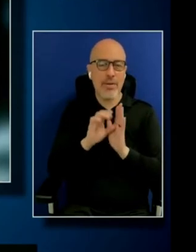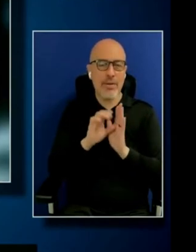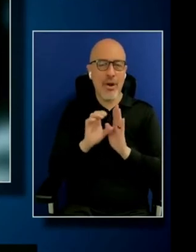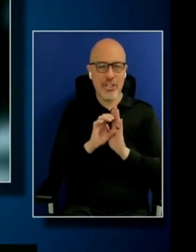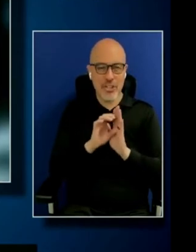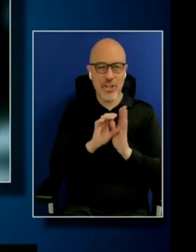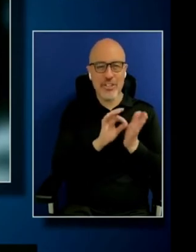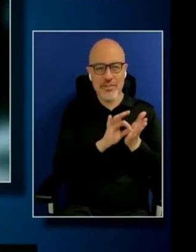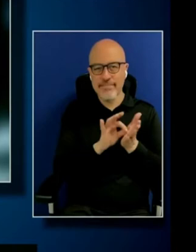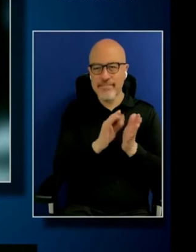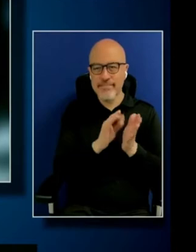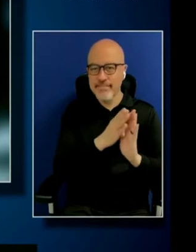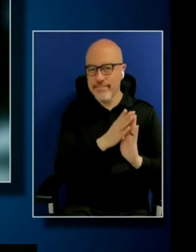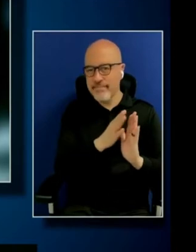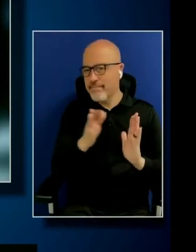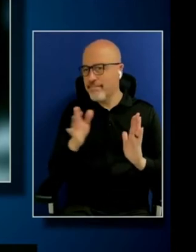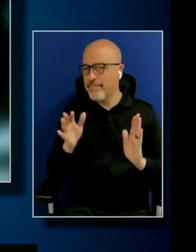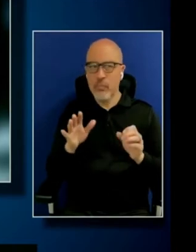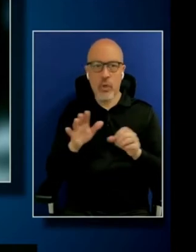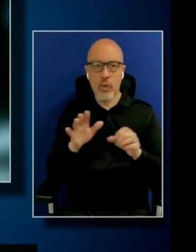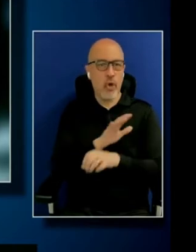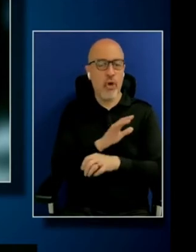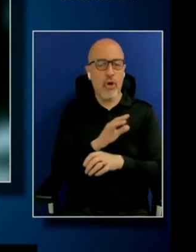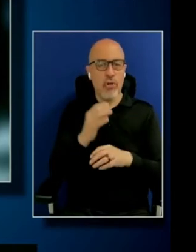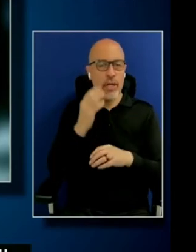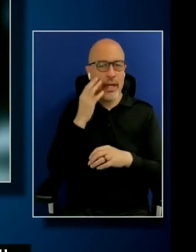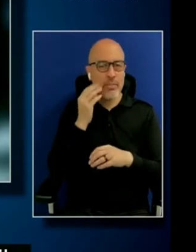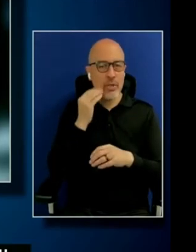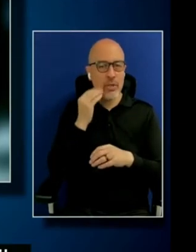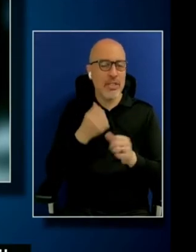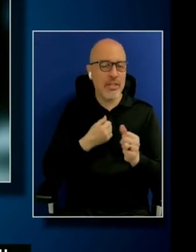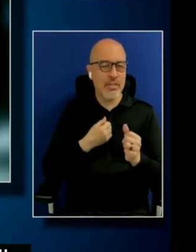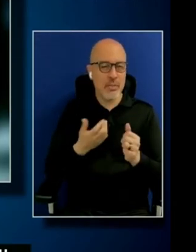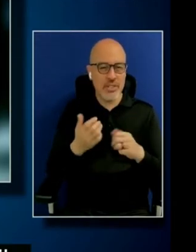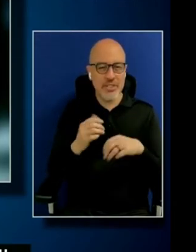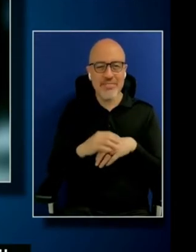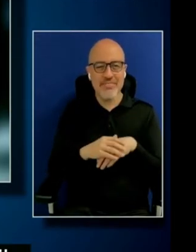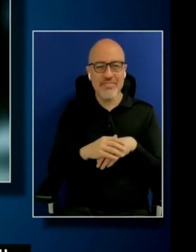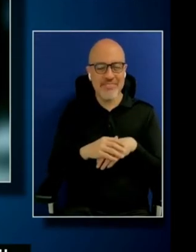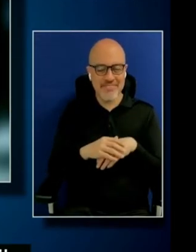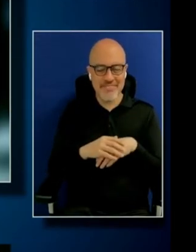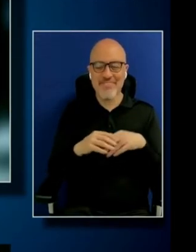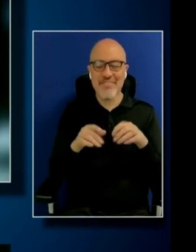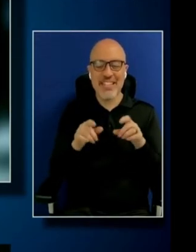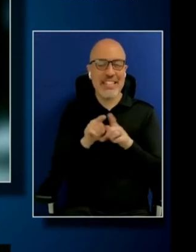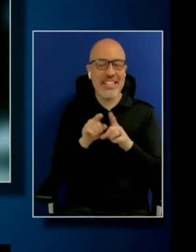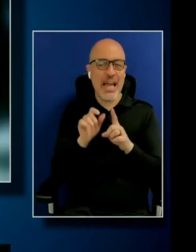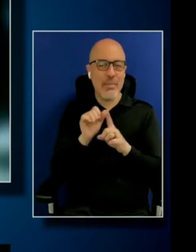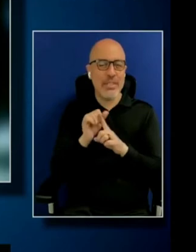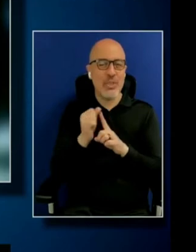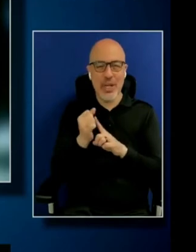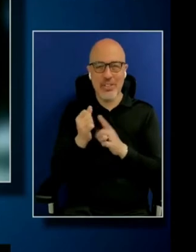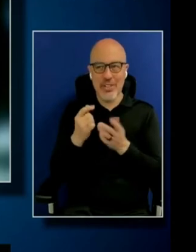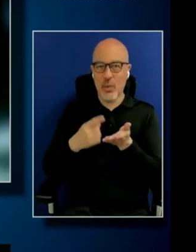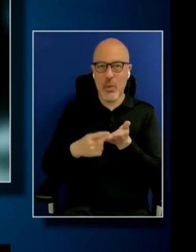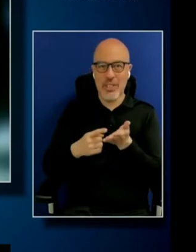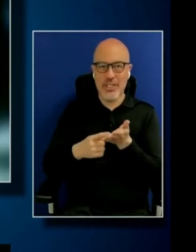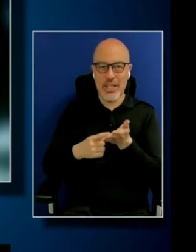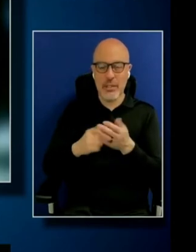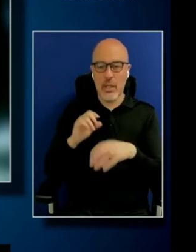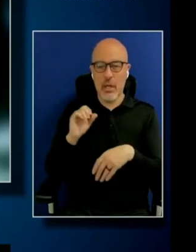have, like, the full breadth of expression. And we got into a very similar conversation, Carrie, of, like, oh,